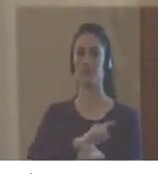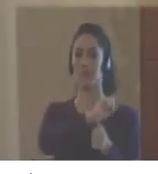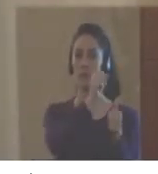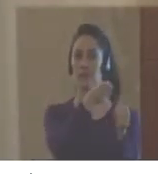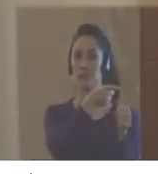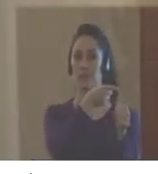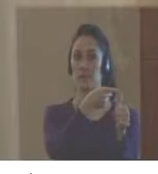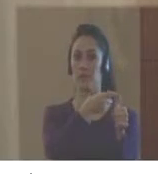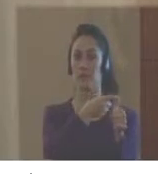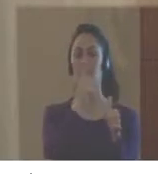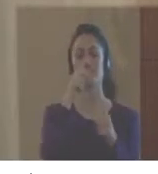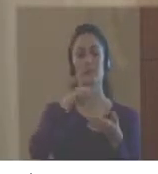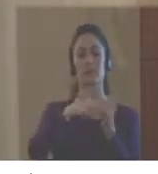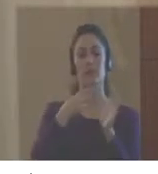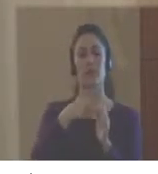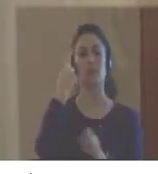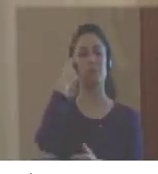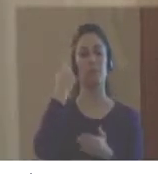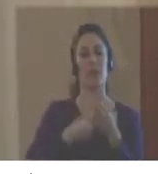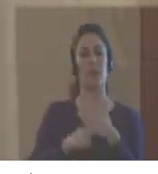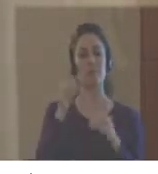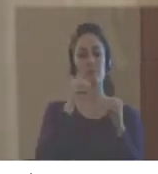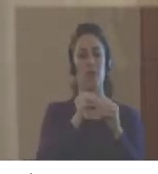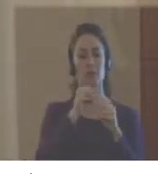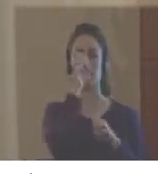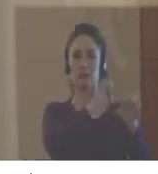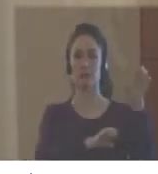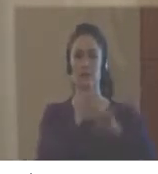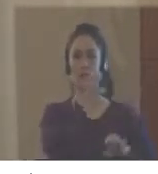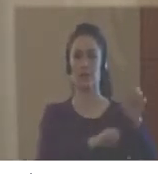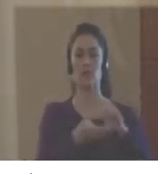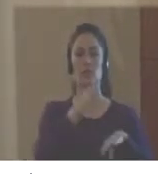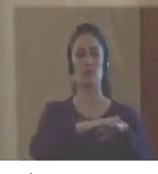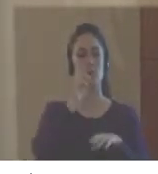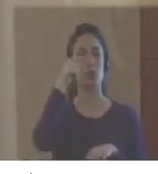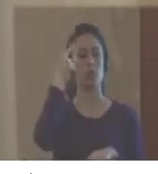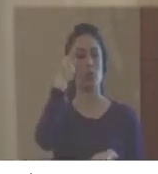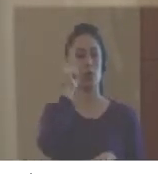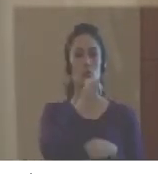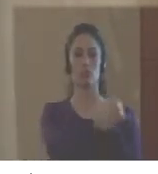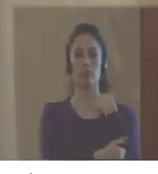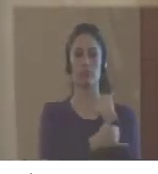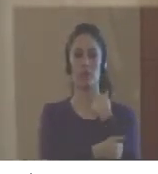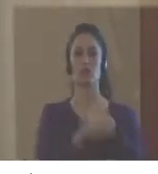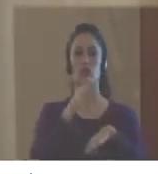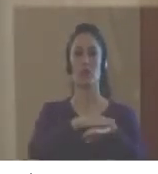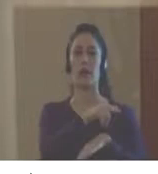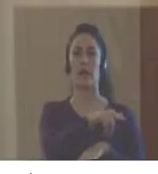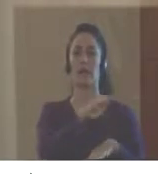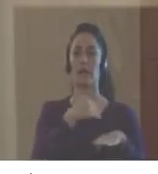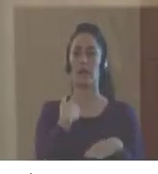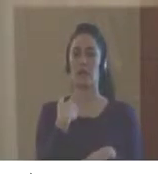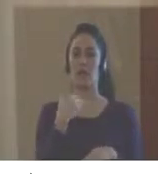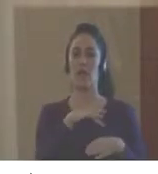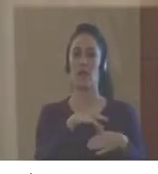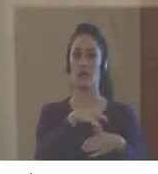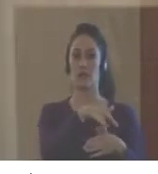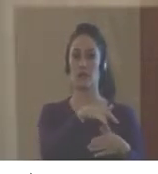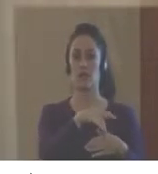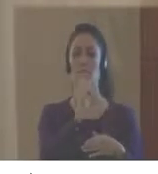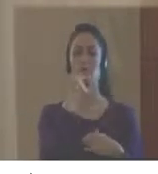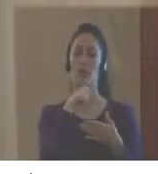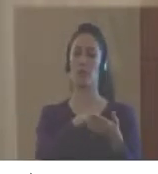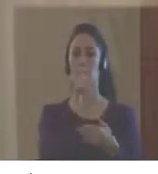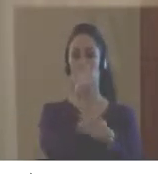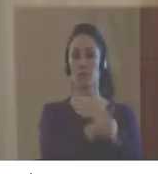conditions of governance in a country in risk management.